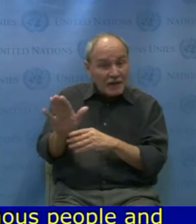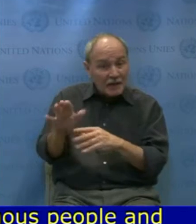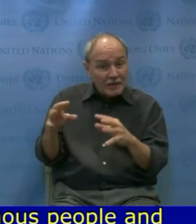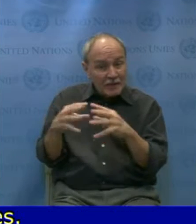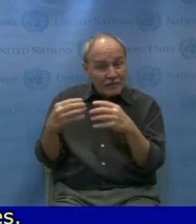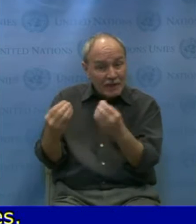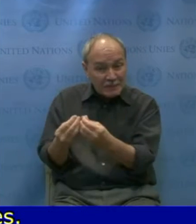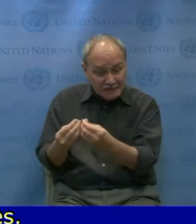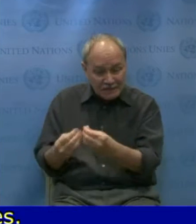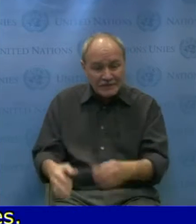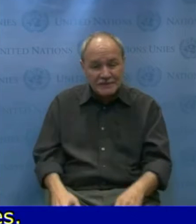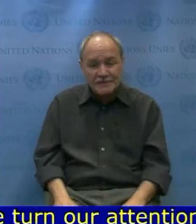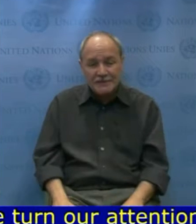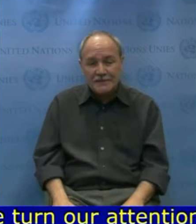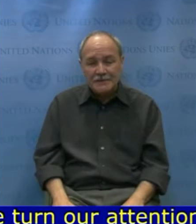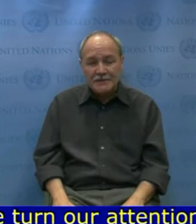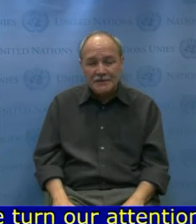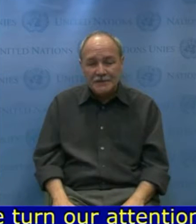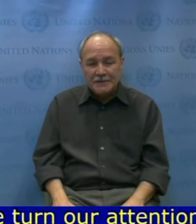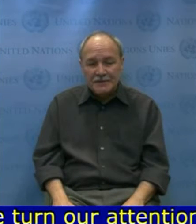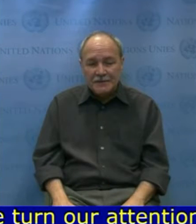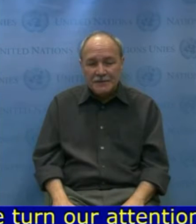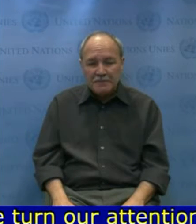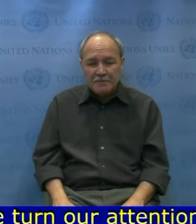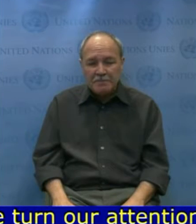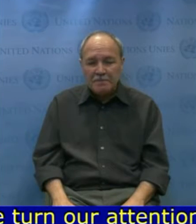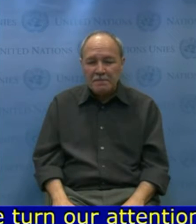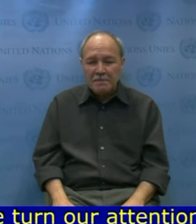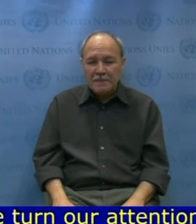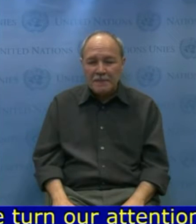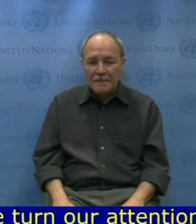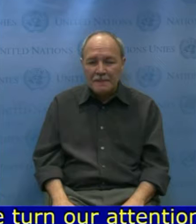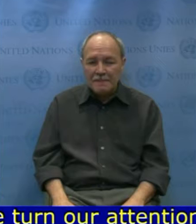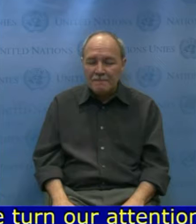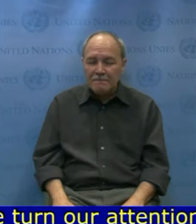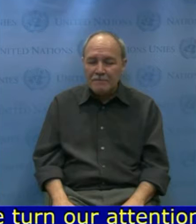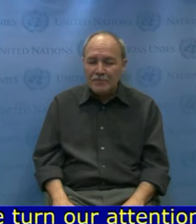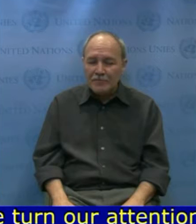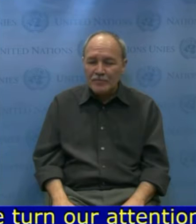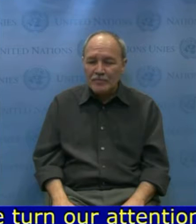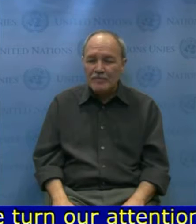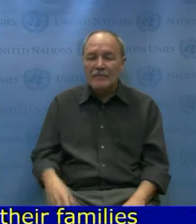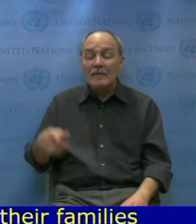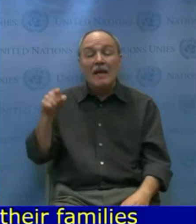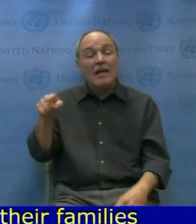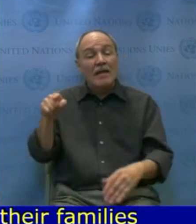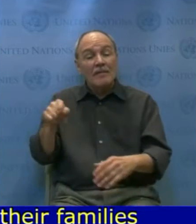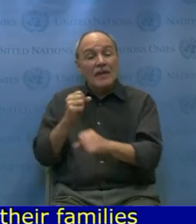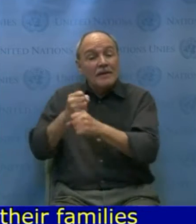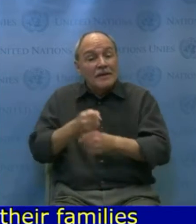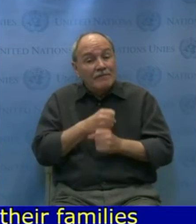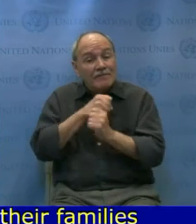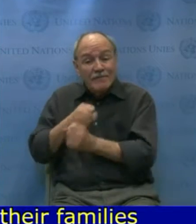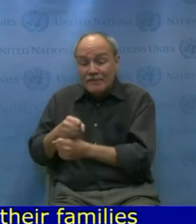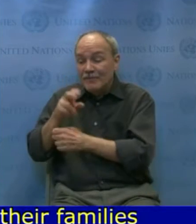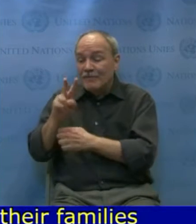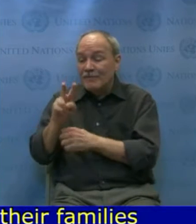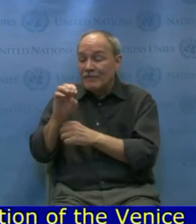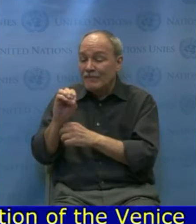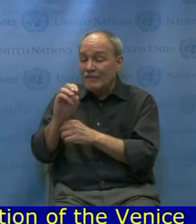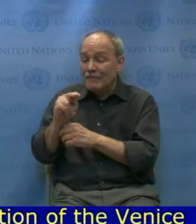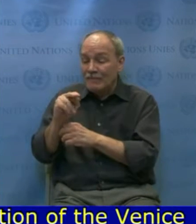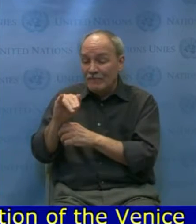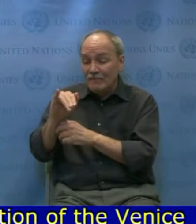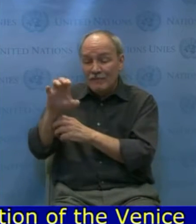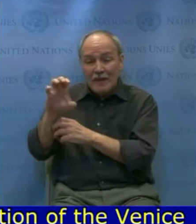Declaration. The first point to consider about the Venice Declaration is how cities design should keep in mind all family members,